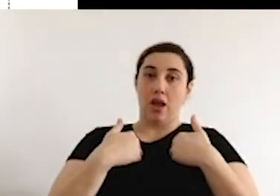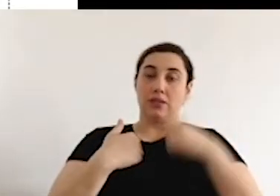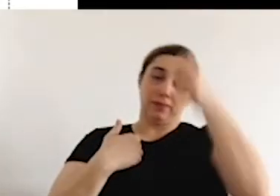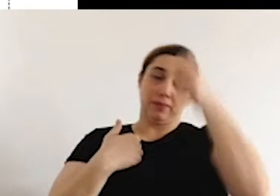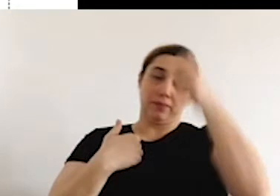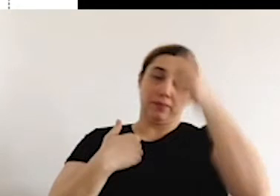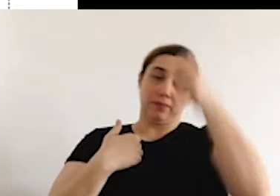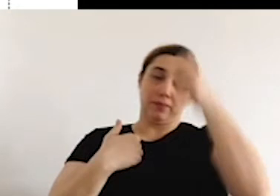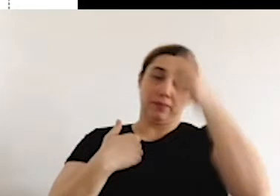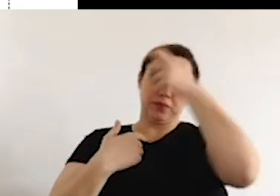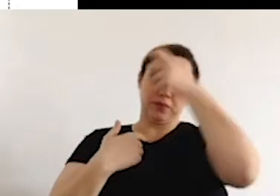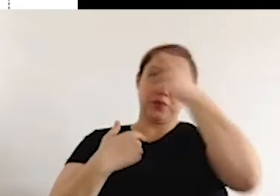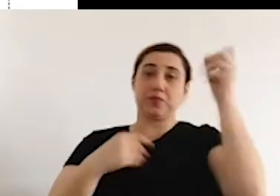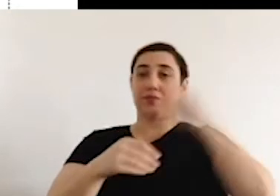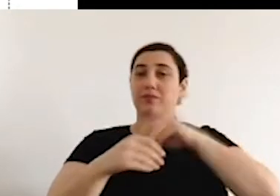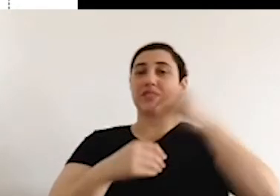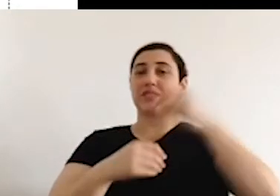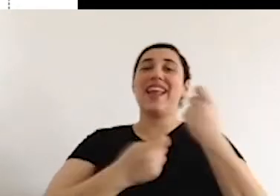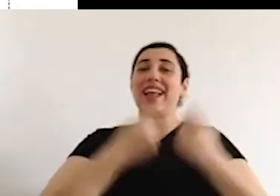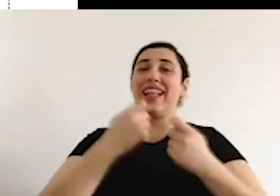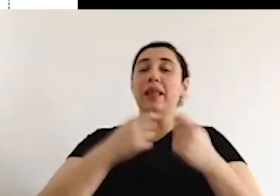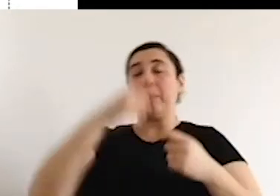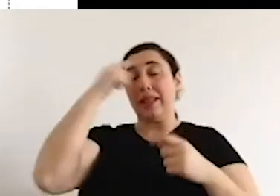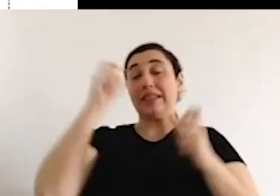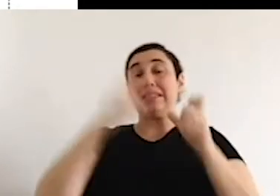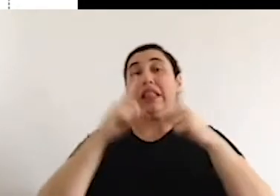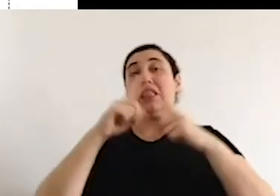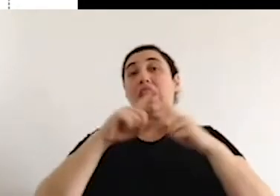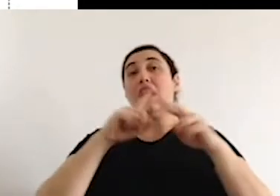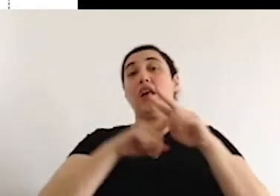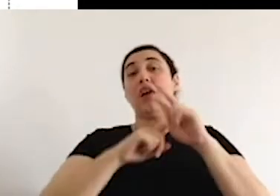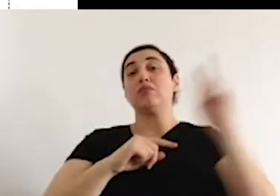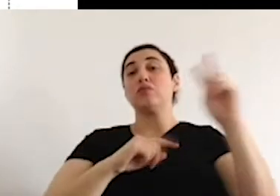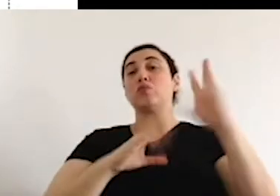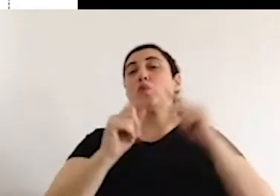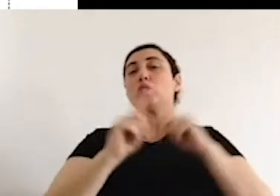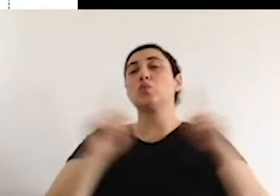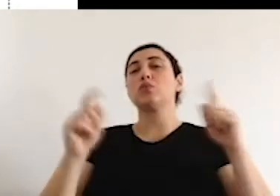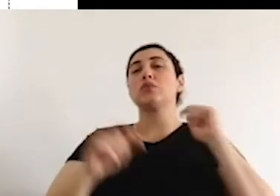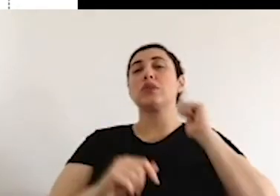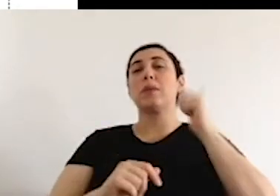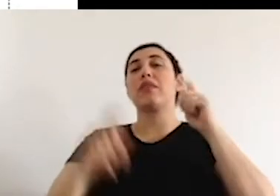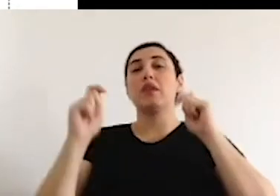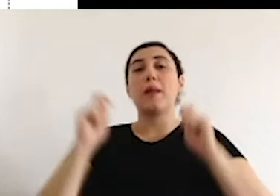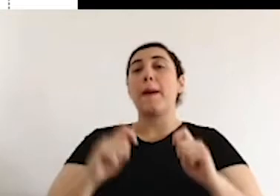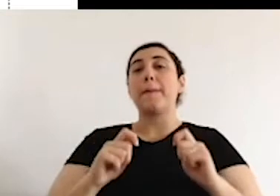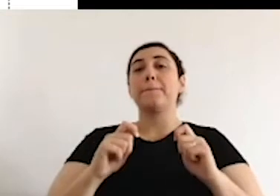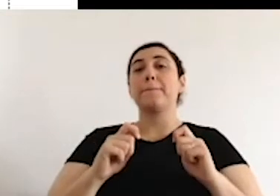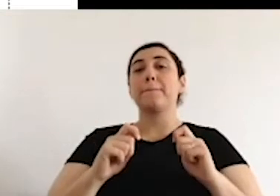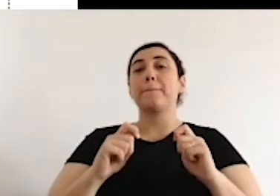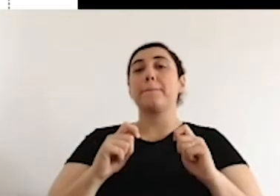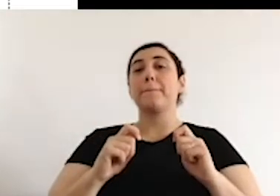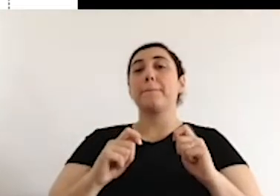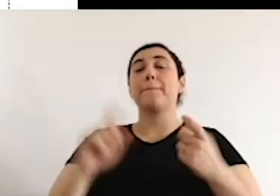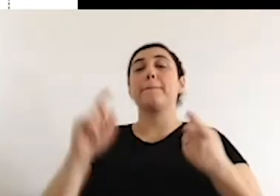that runs against the human rights movements and human rights discourse. We should make it insignificant